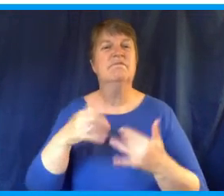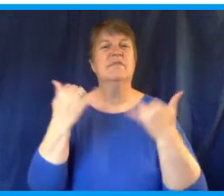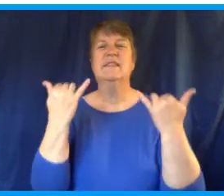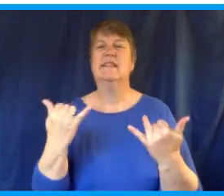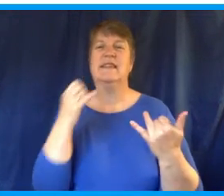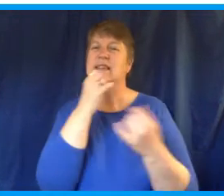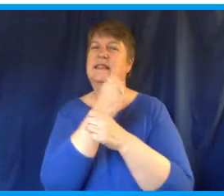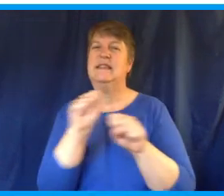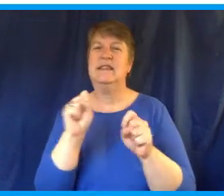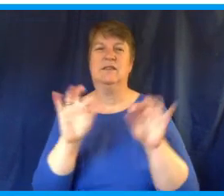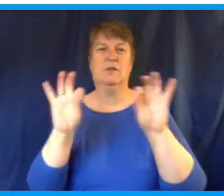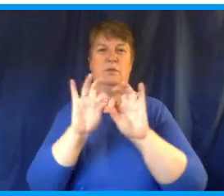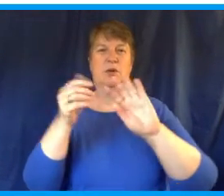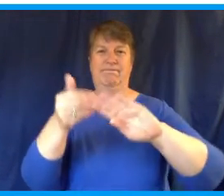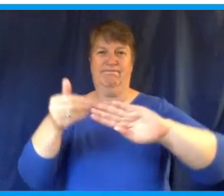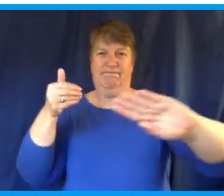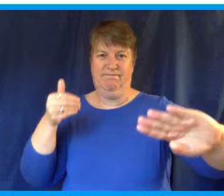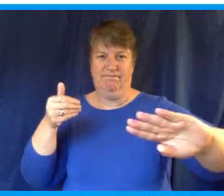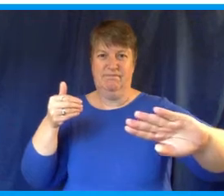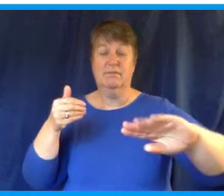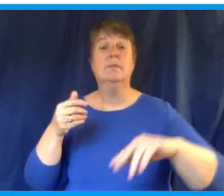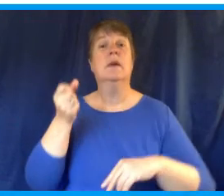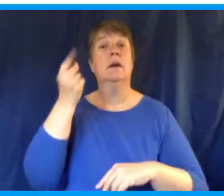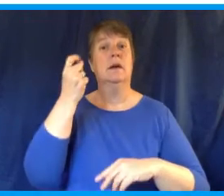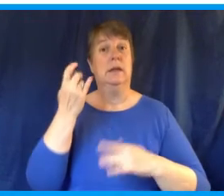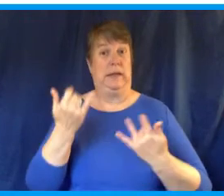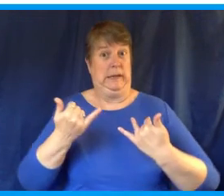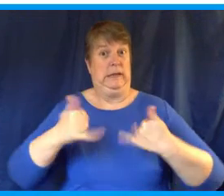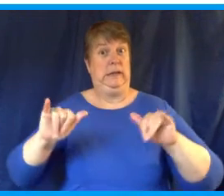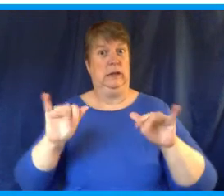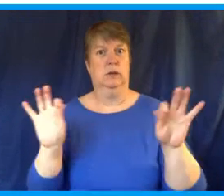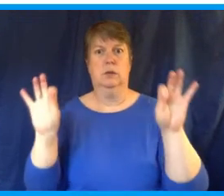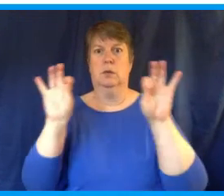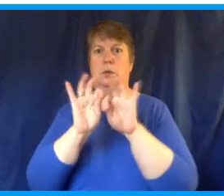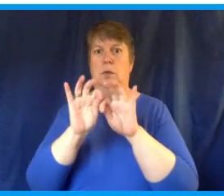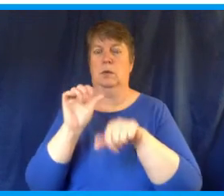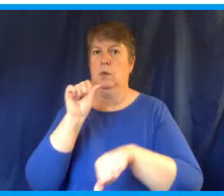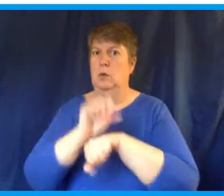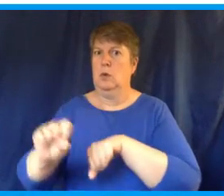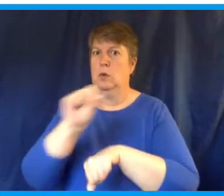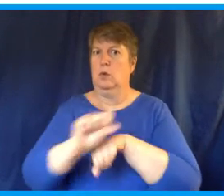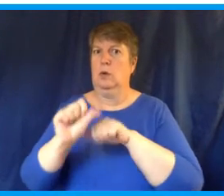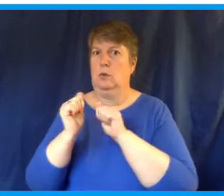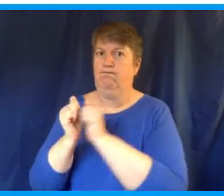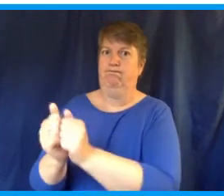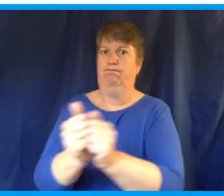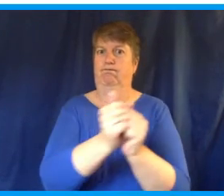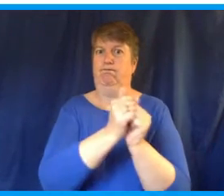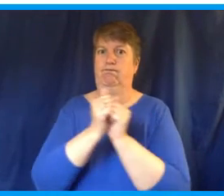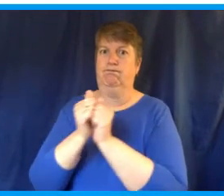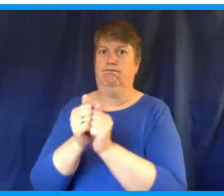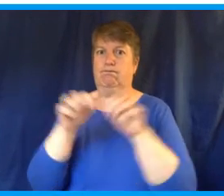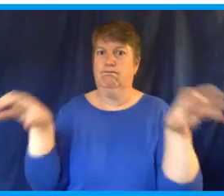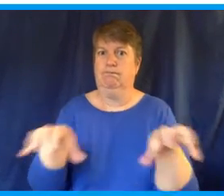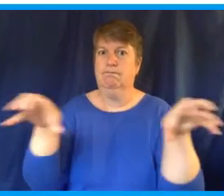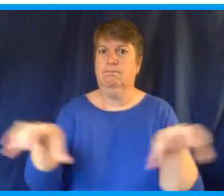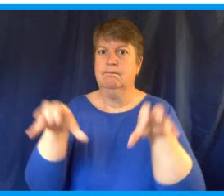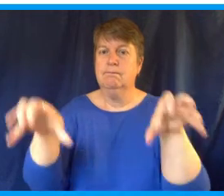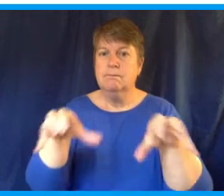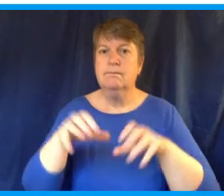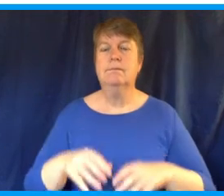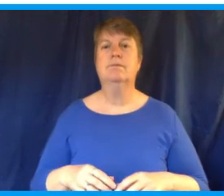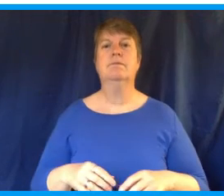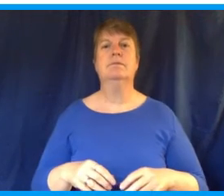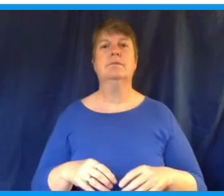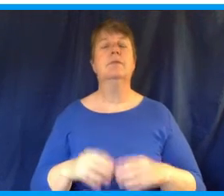right now, but we also know in these unprecedented and challenging times how important our work together is.